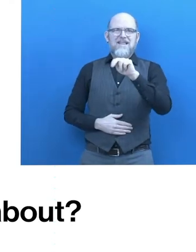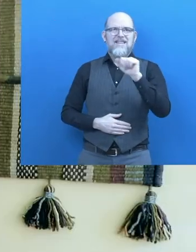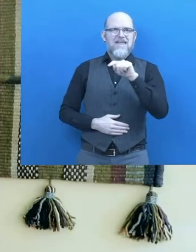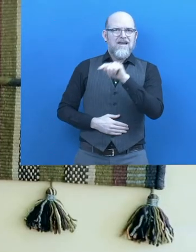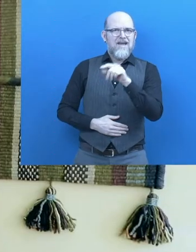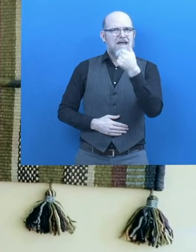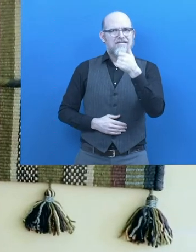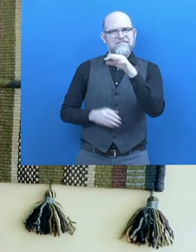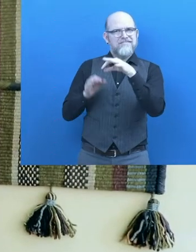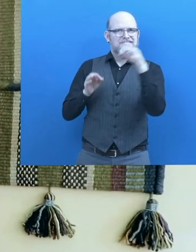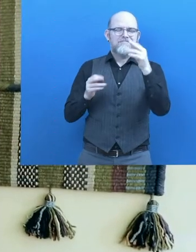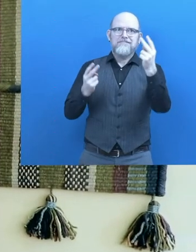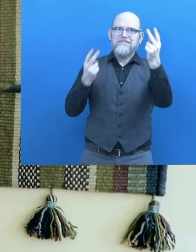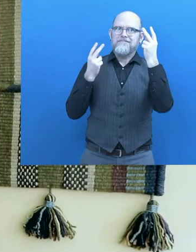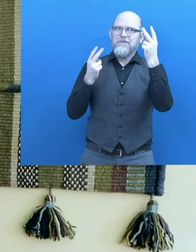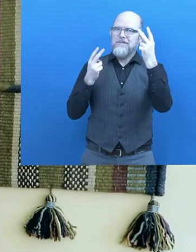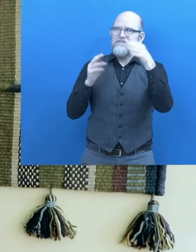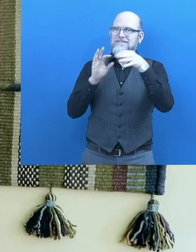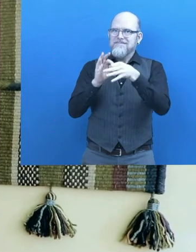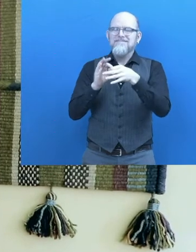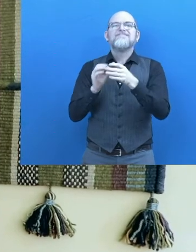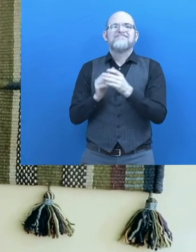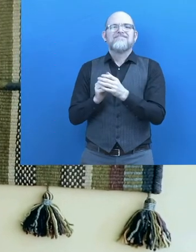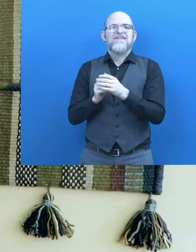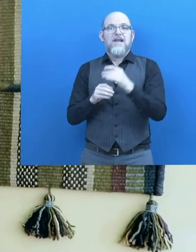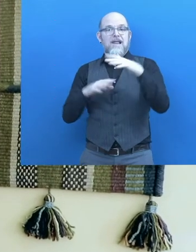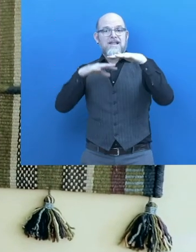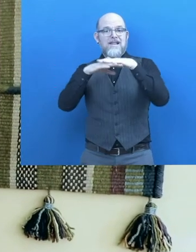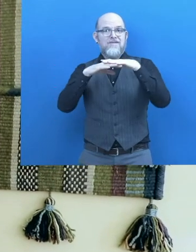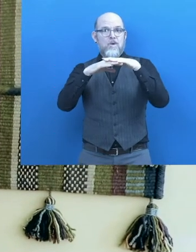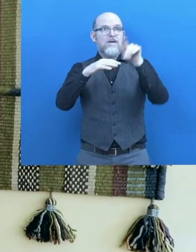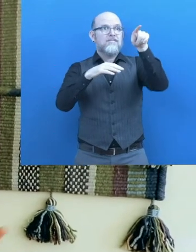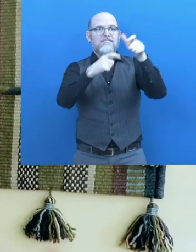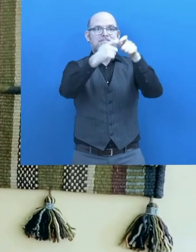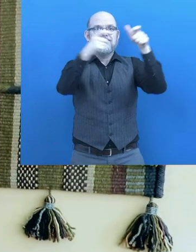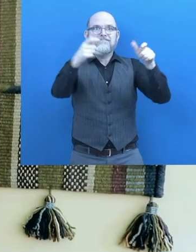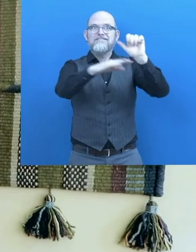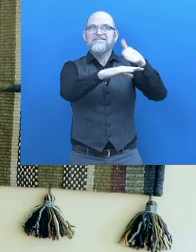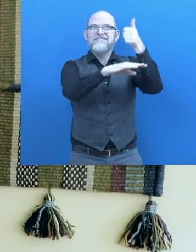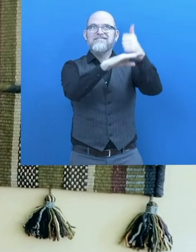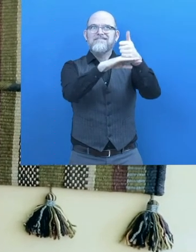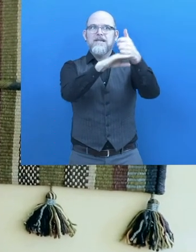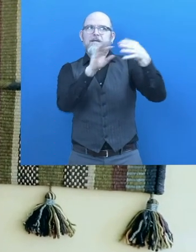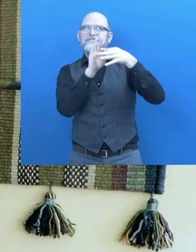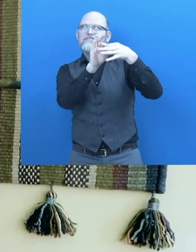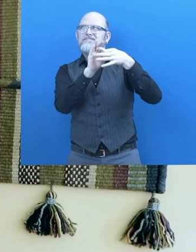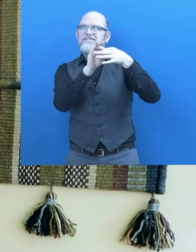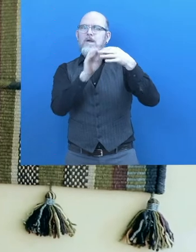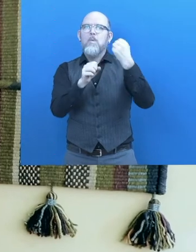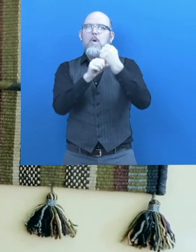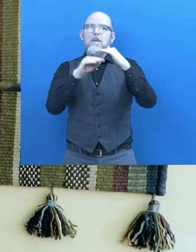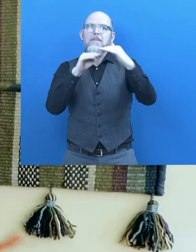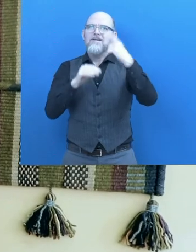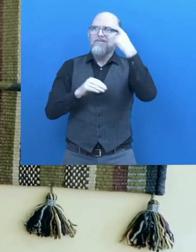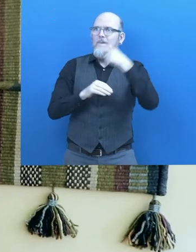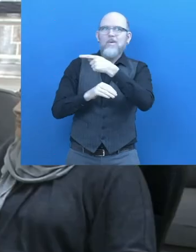The essential elements of Santa Work Program is that we network with prospect employees in the community to find a pool